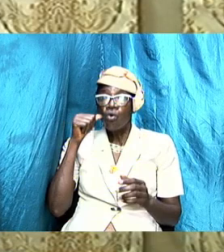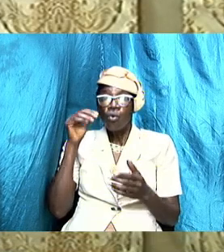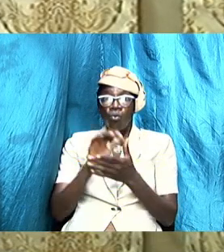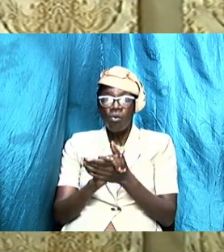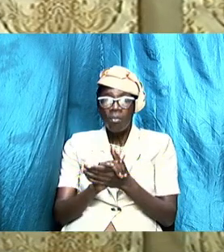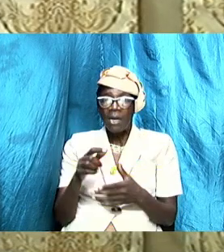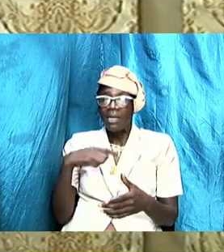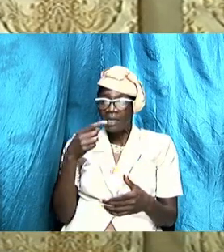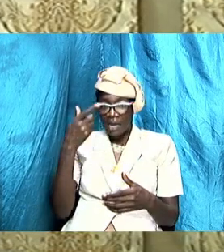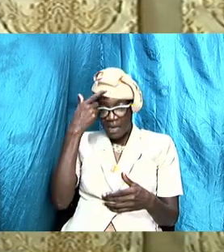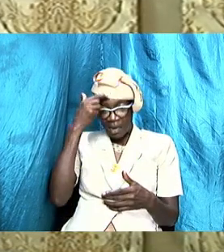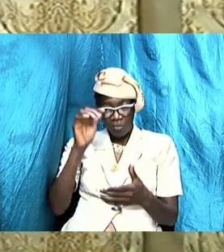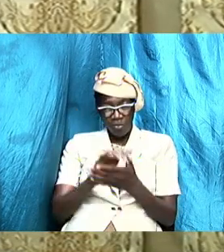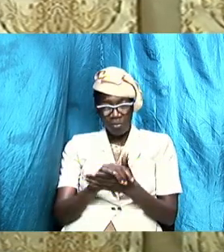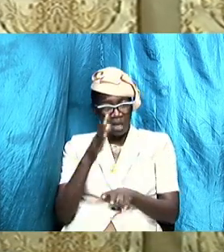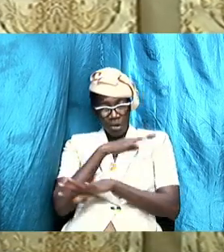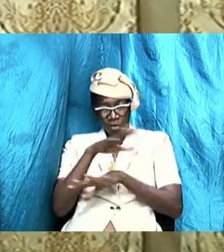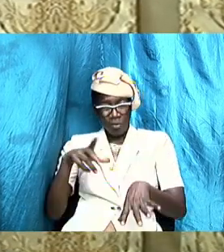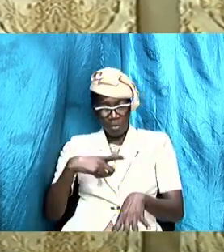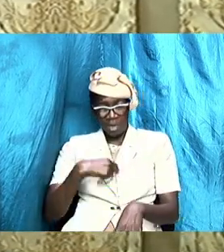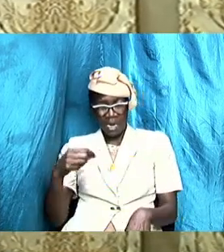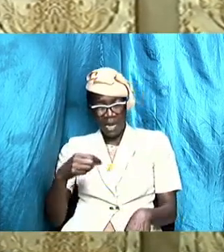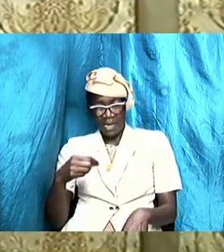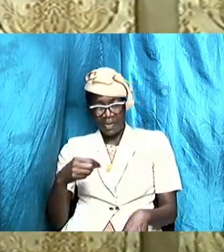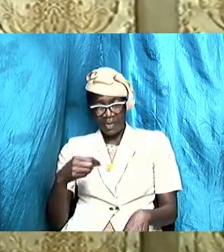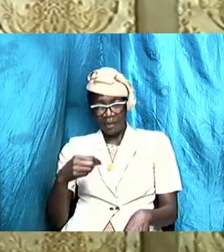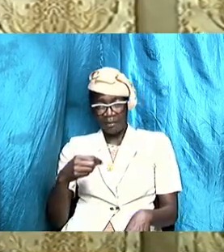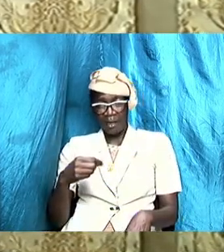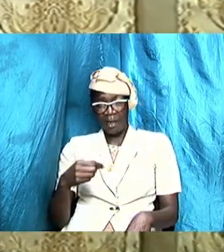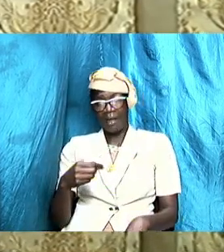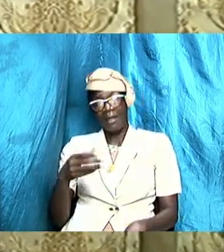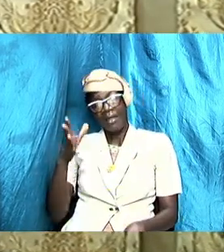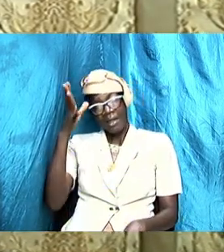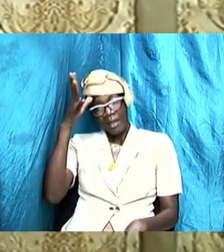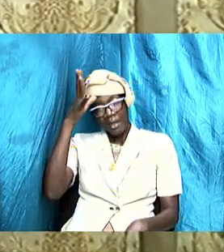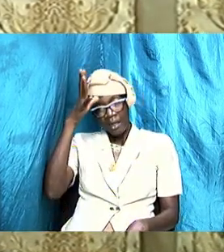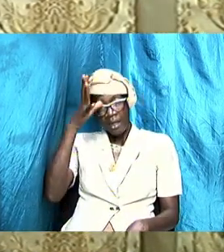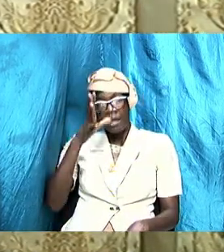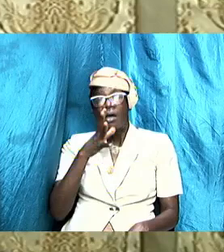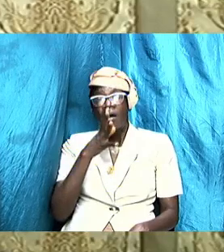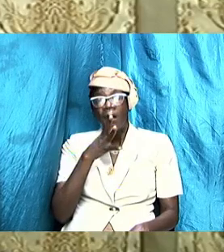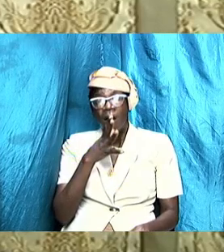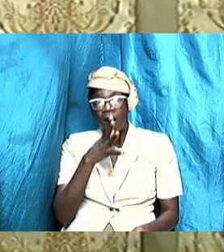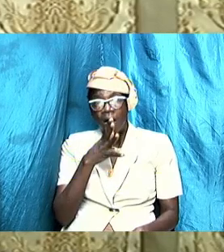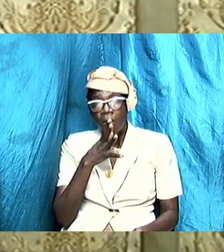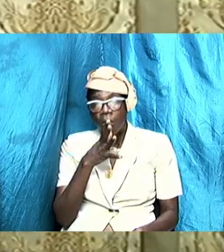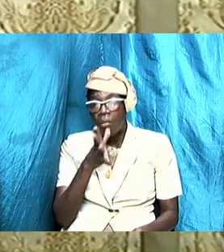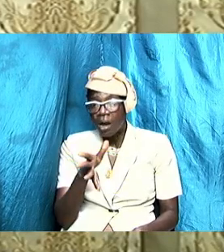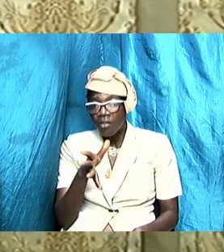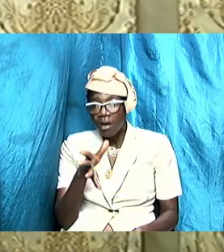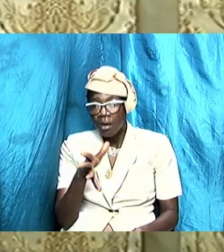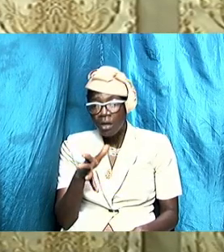you don't like his mother and therefore don't talk to her that is wrong